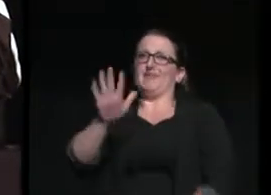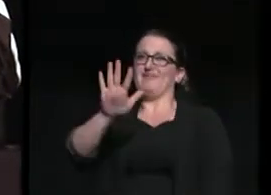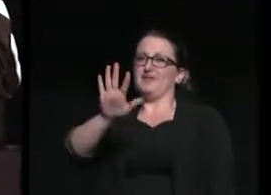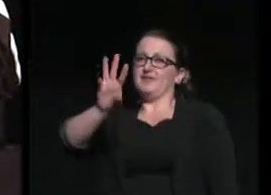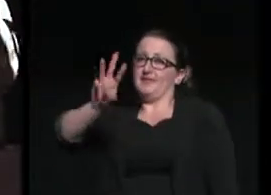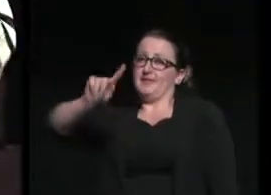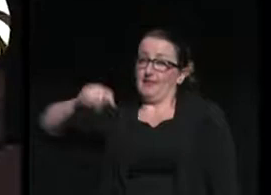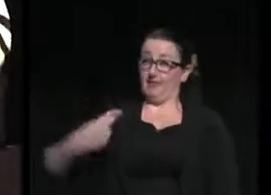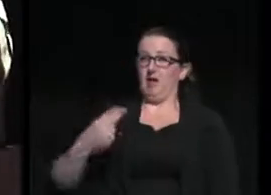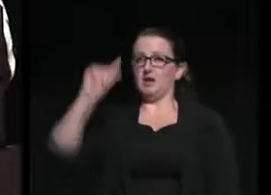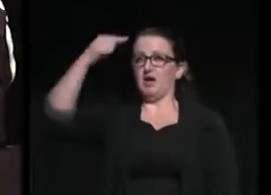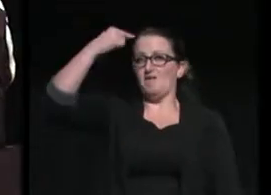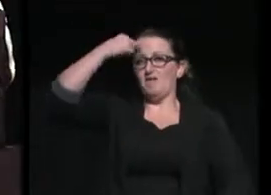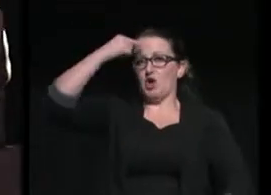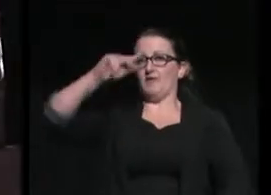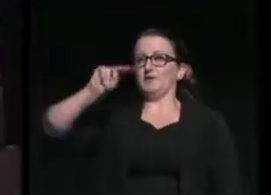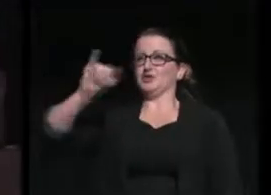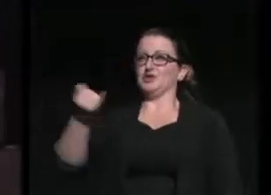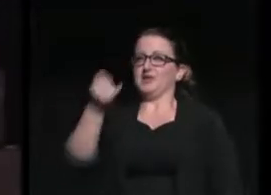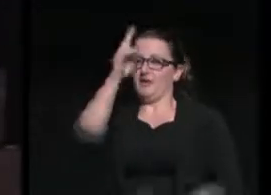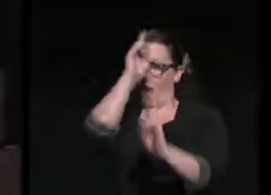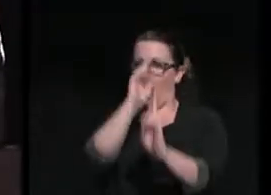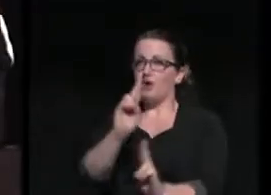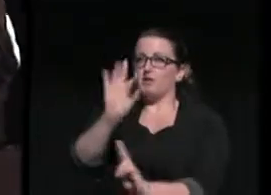New Jersey, the Honorable Phil Murphy.